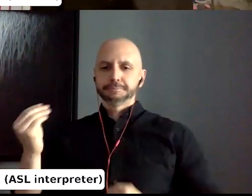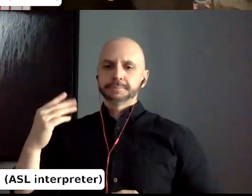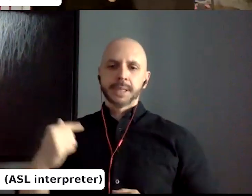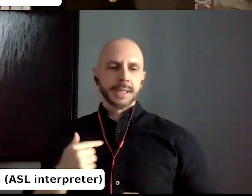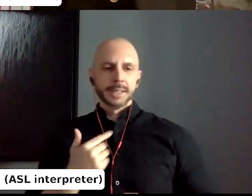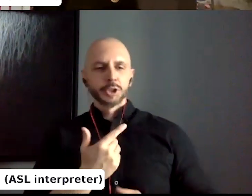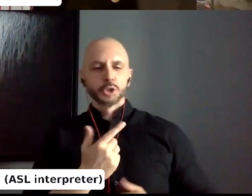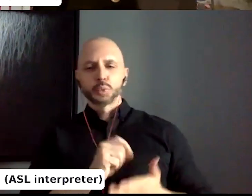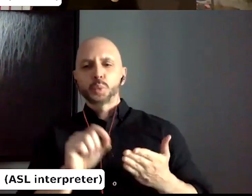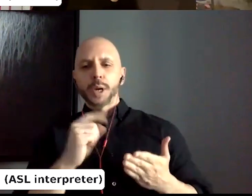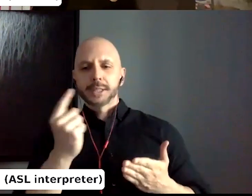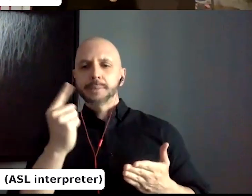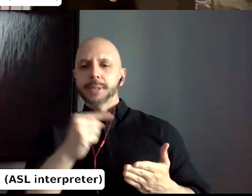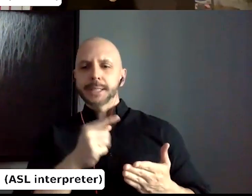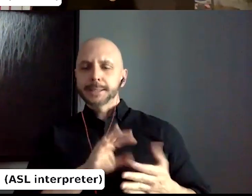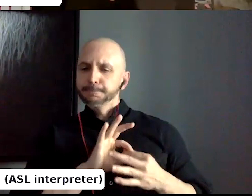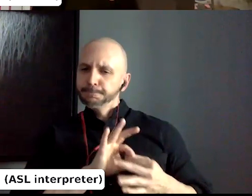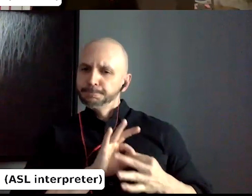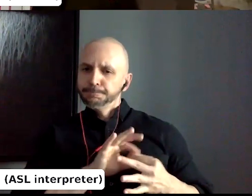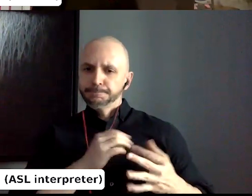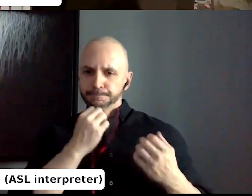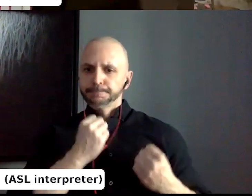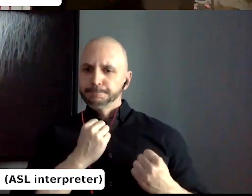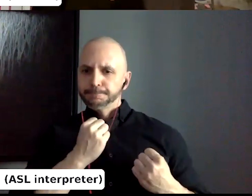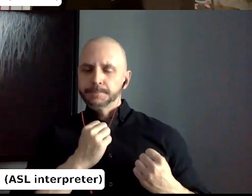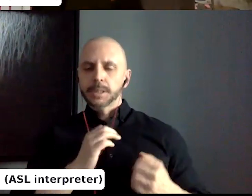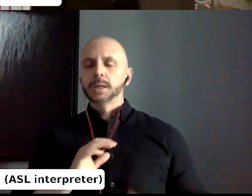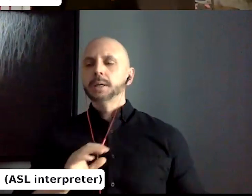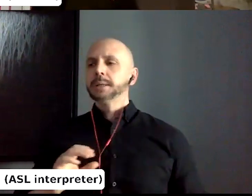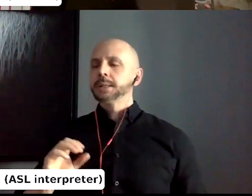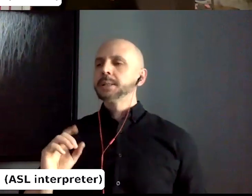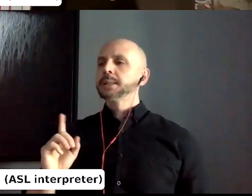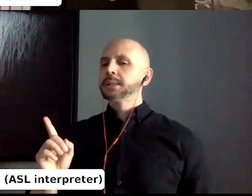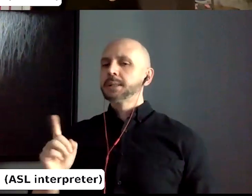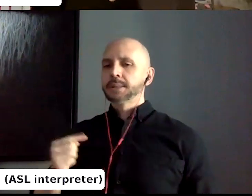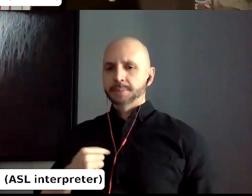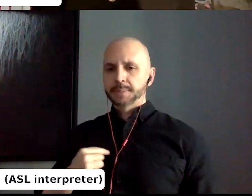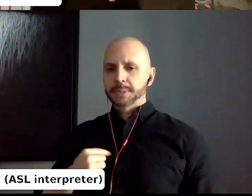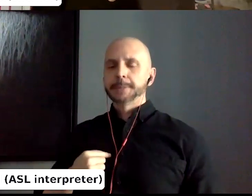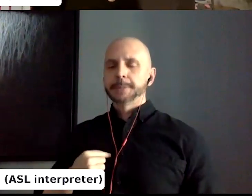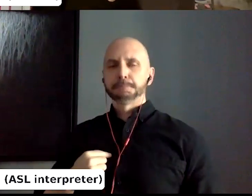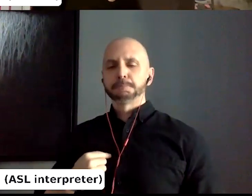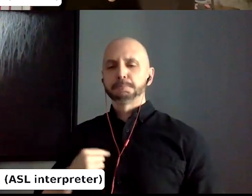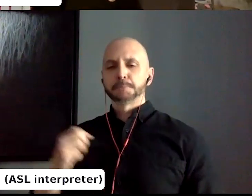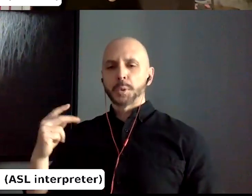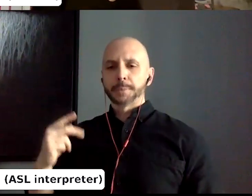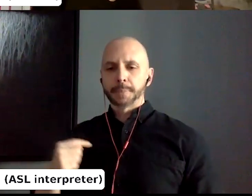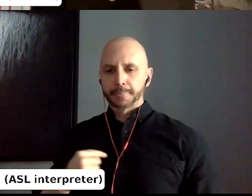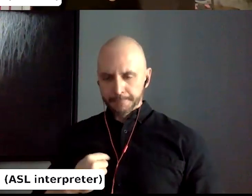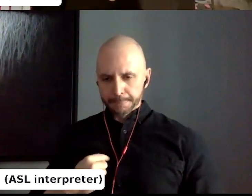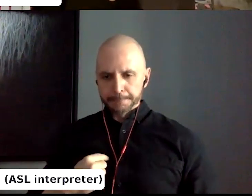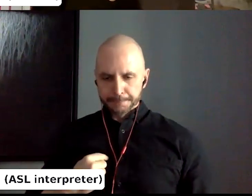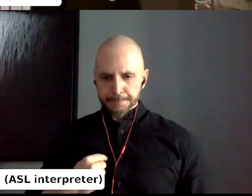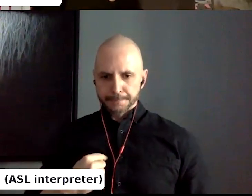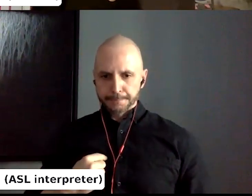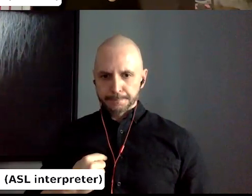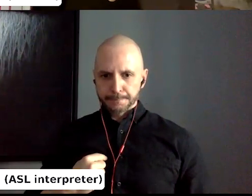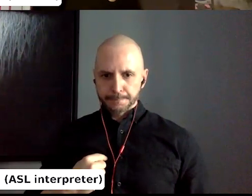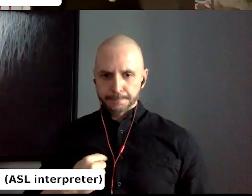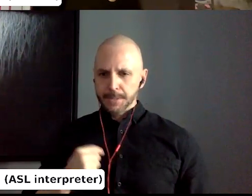about also my time. Um, so I'm working as a, um, a representative, uh, for several, uh,